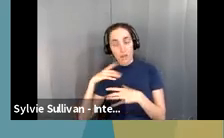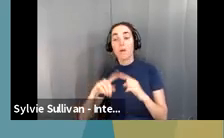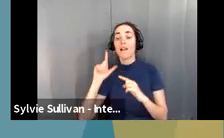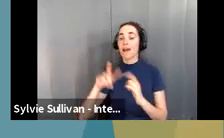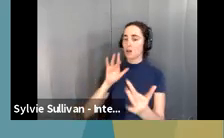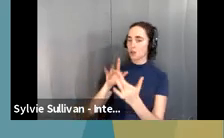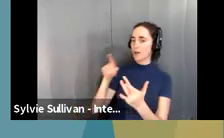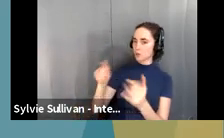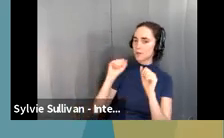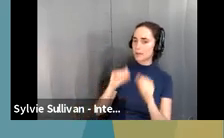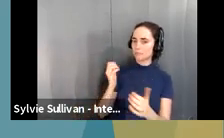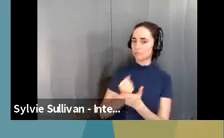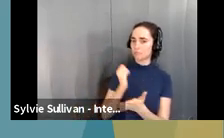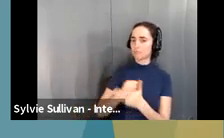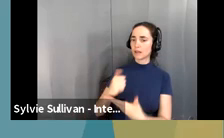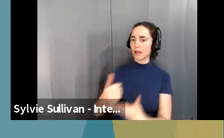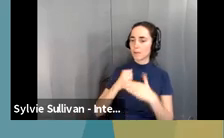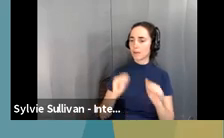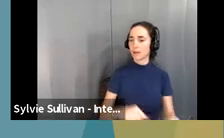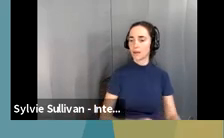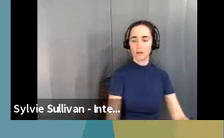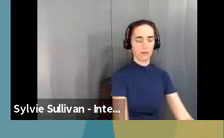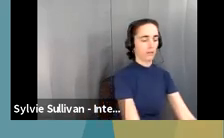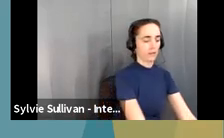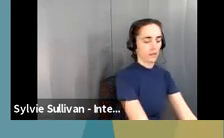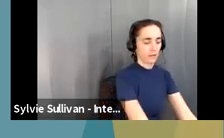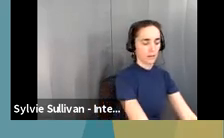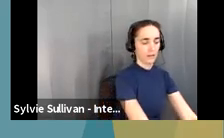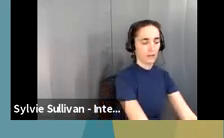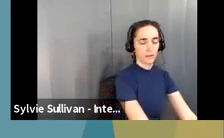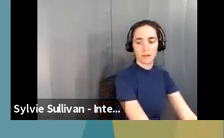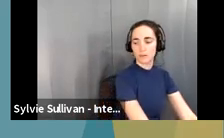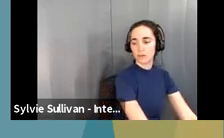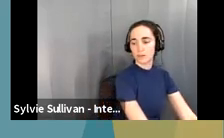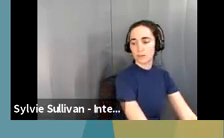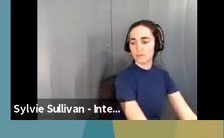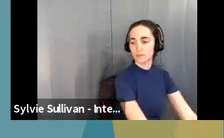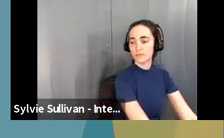um, as well. So thanks and I'll let the next person go.